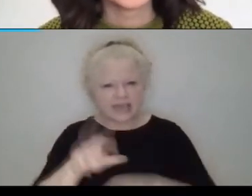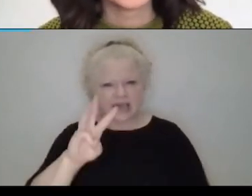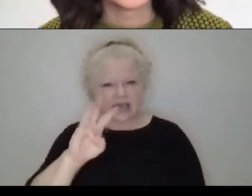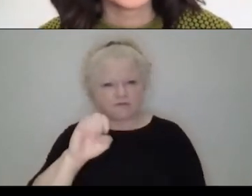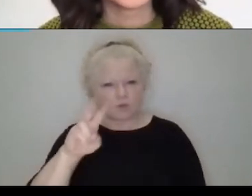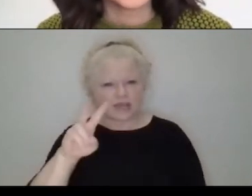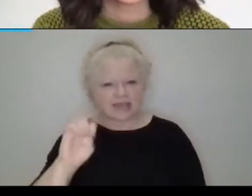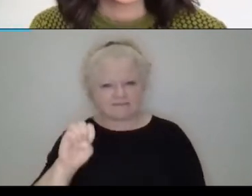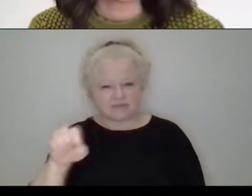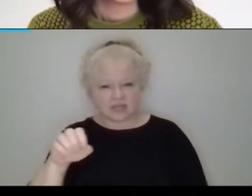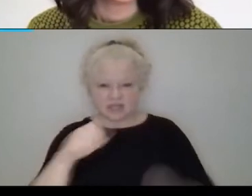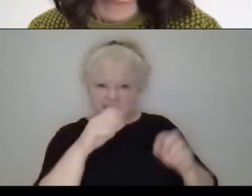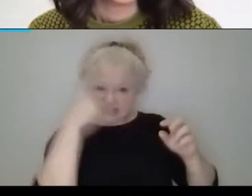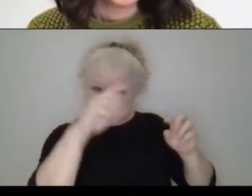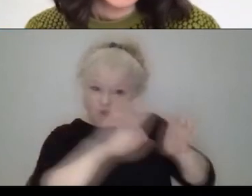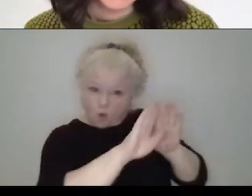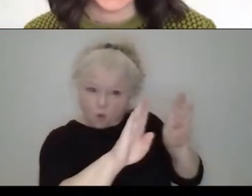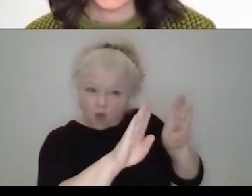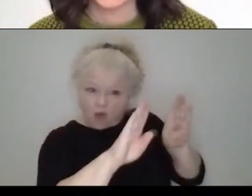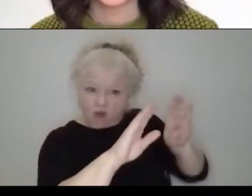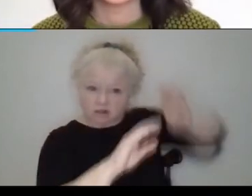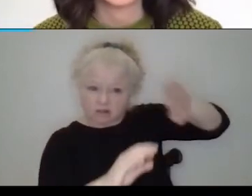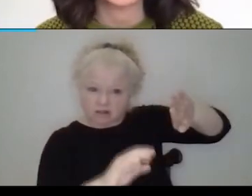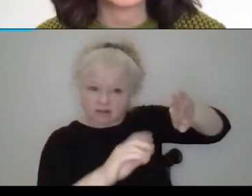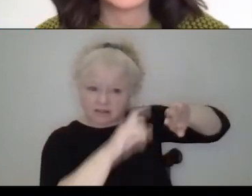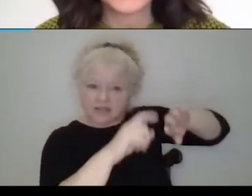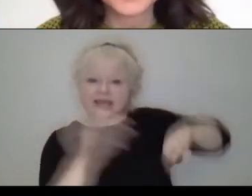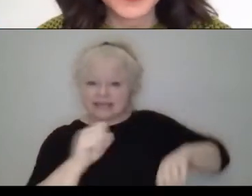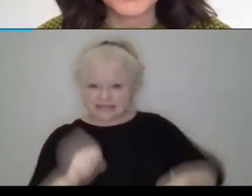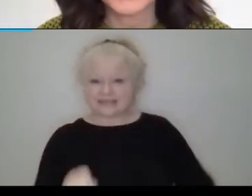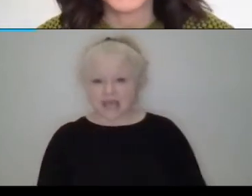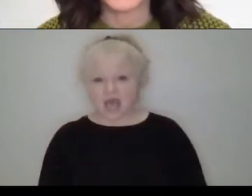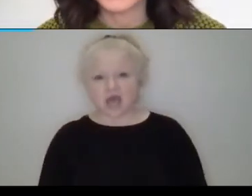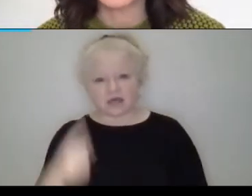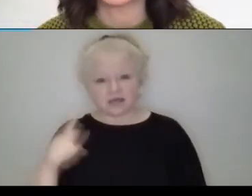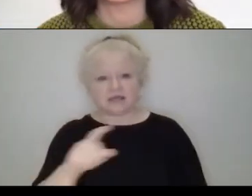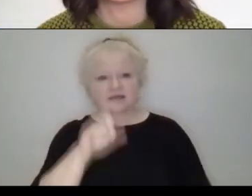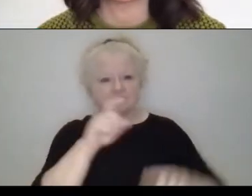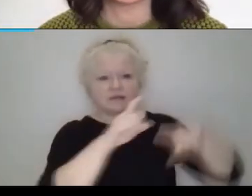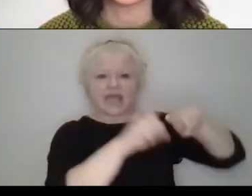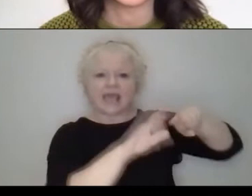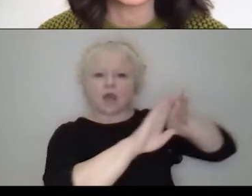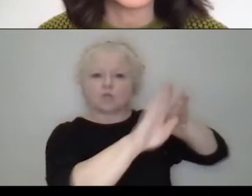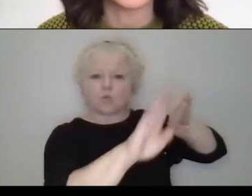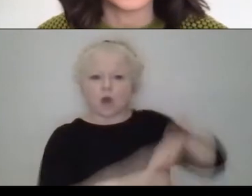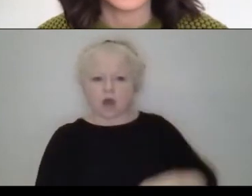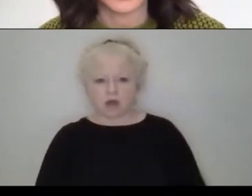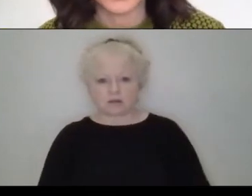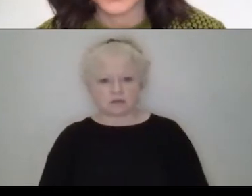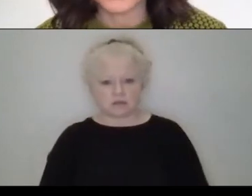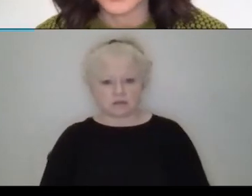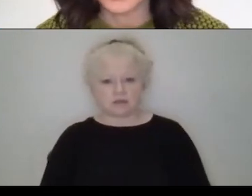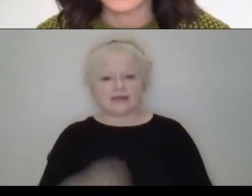hanging? I love it. Like I want it. It's fantastic. Thank you. Yes. I mean, this collaboration, it was very joyful. It